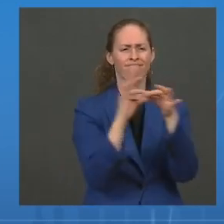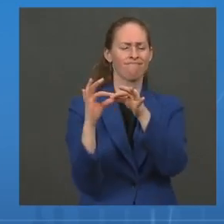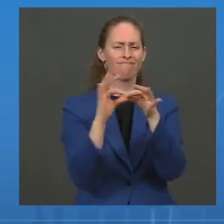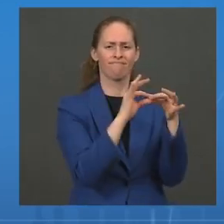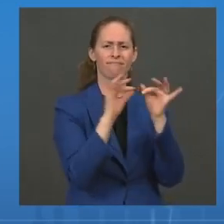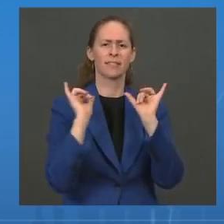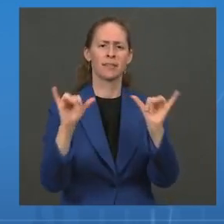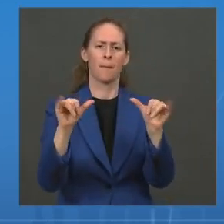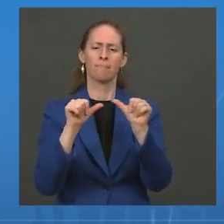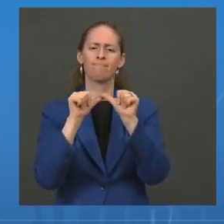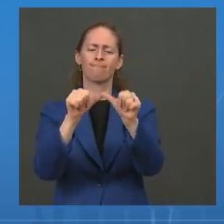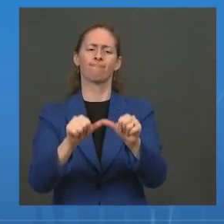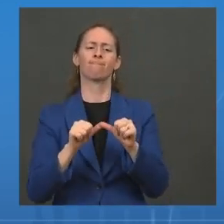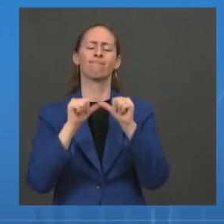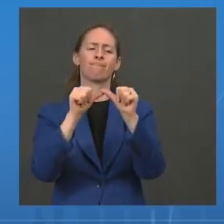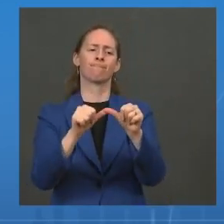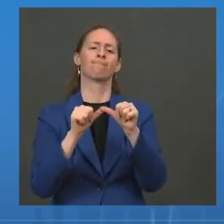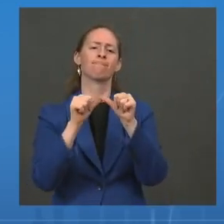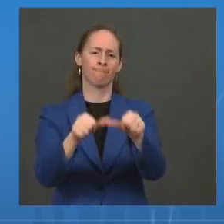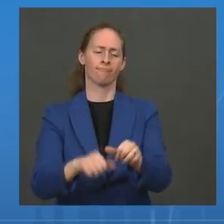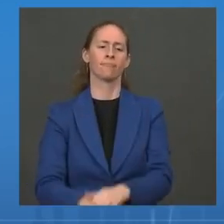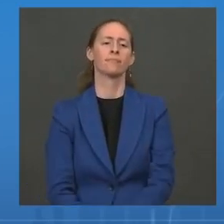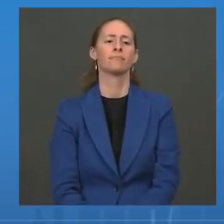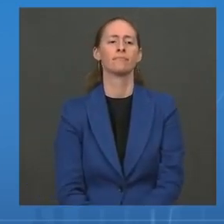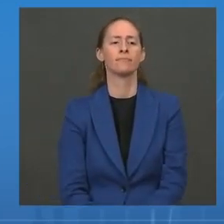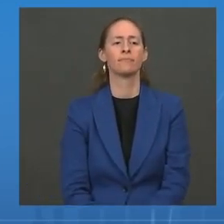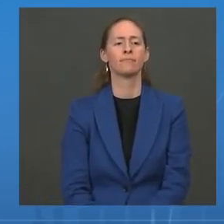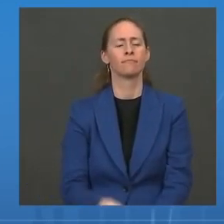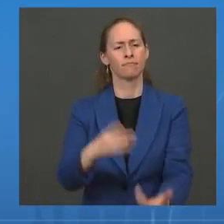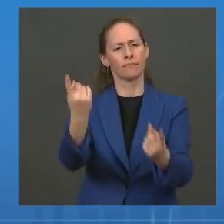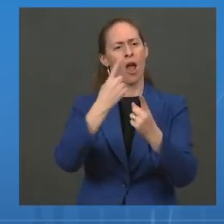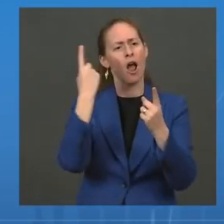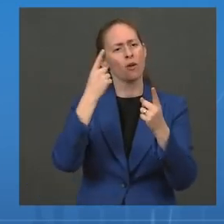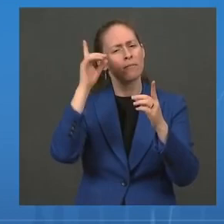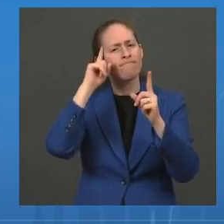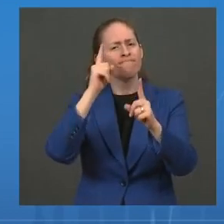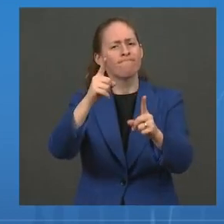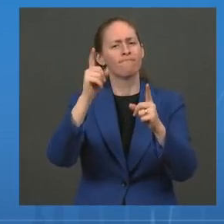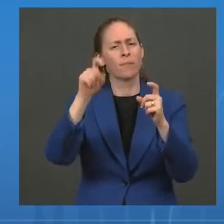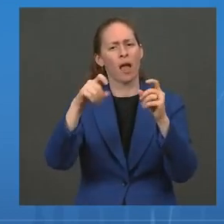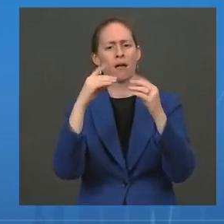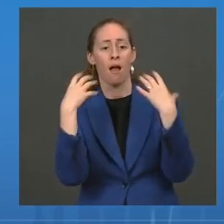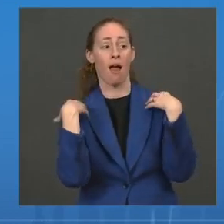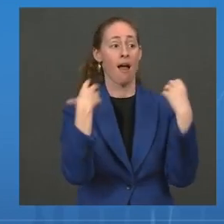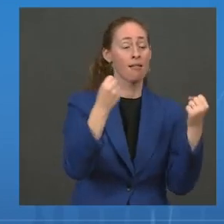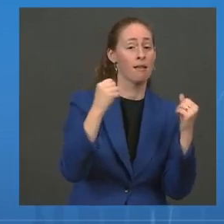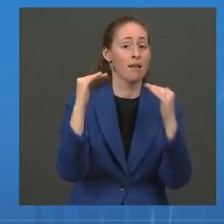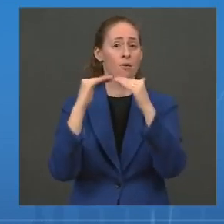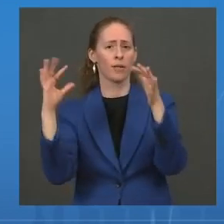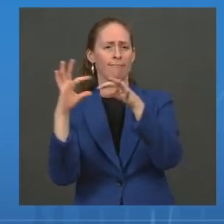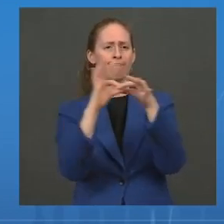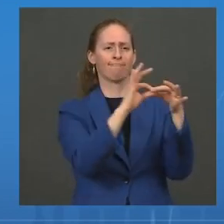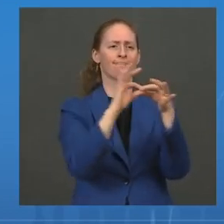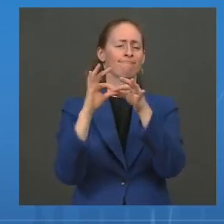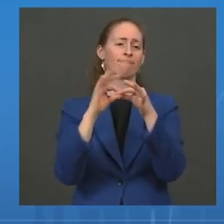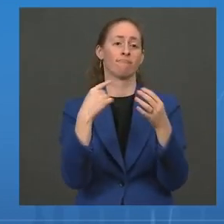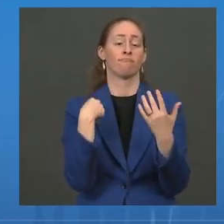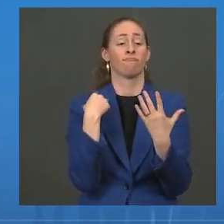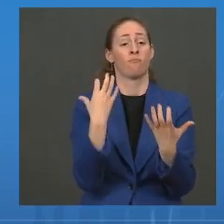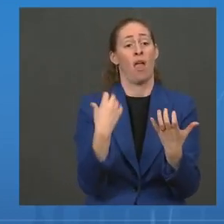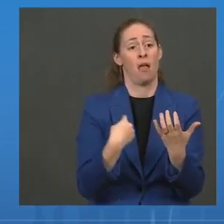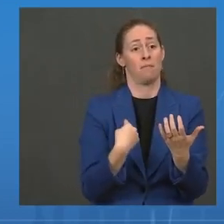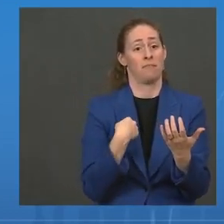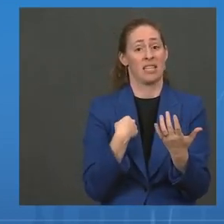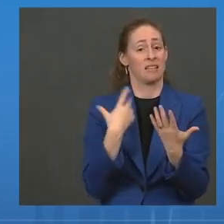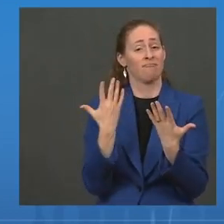must accelerate the health equity journey. So as I close, I want to personally thank President Biden and Vice President Harris